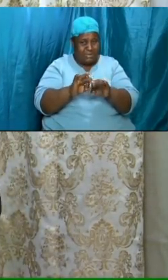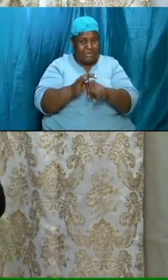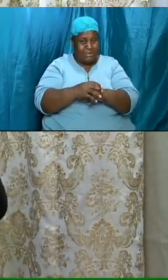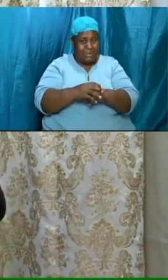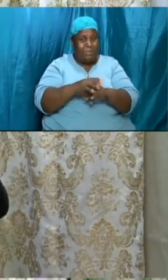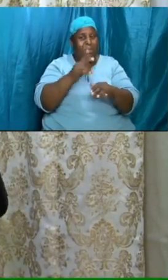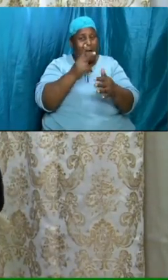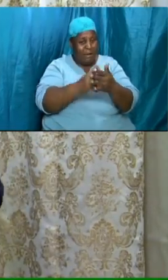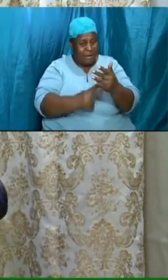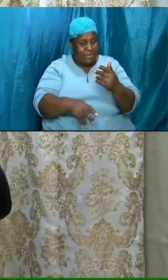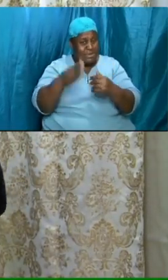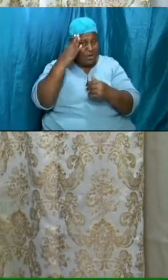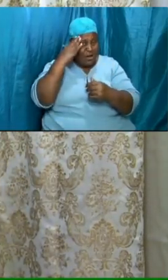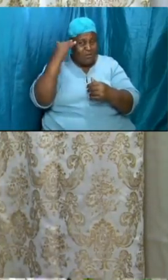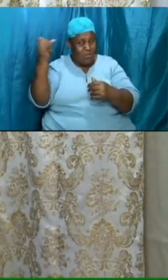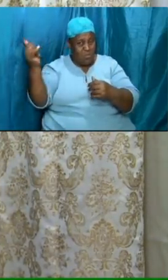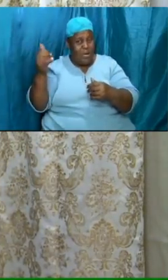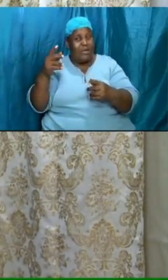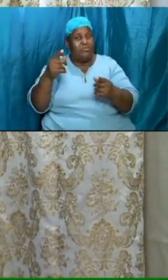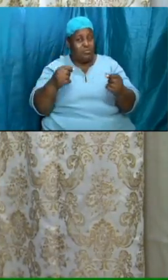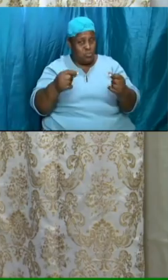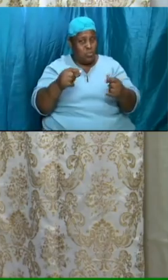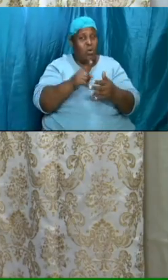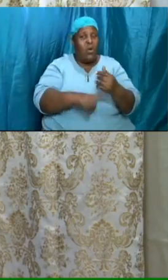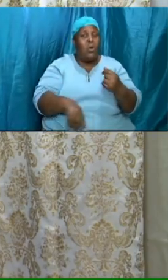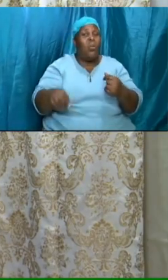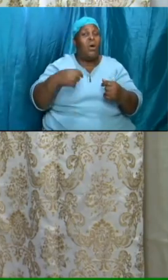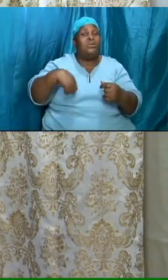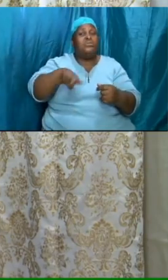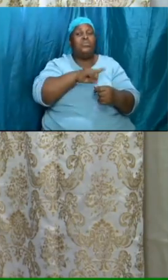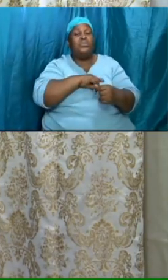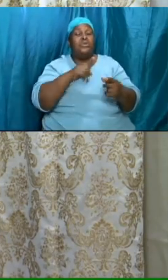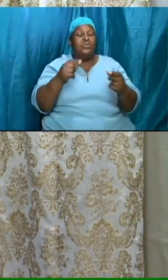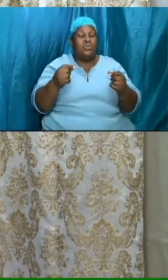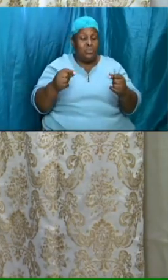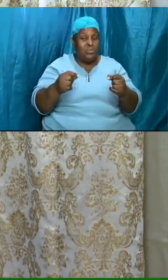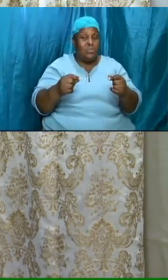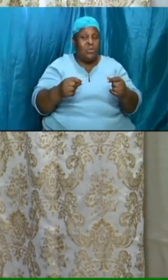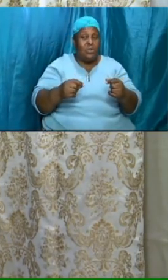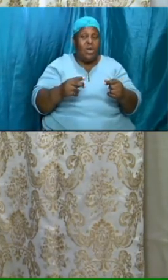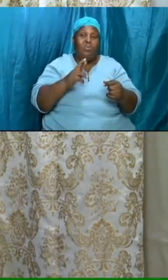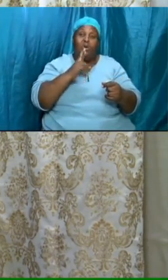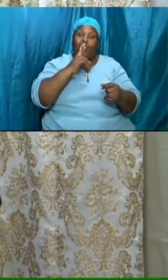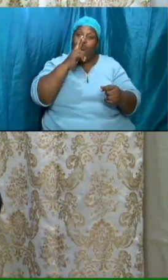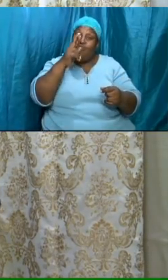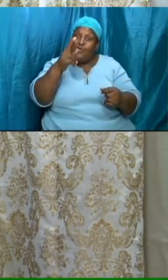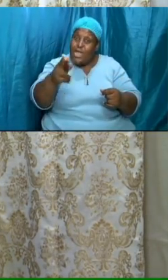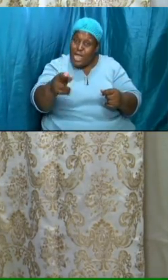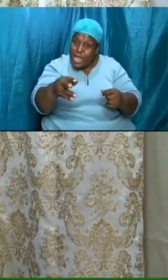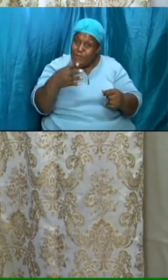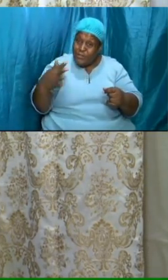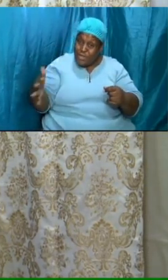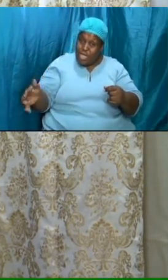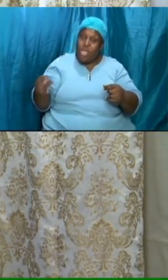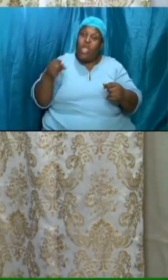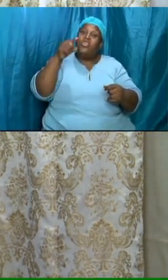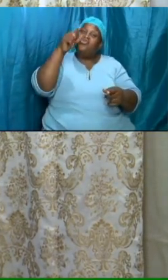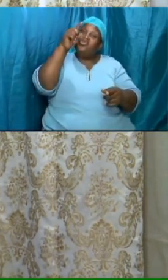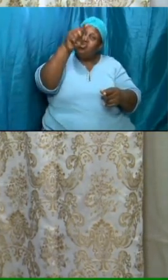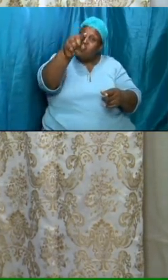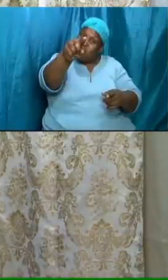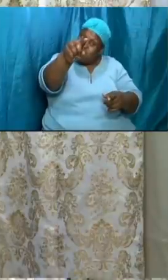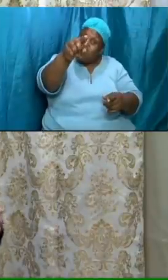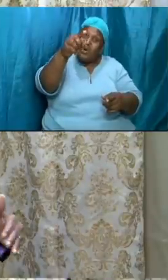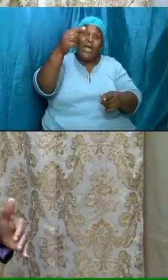part of why we are doing what we are doing but the primary objective is that you and i